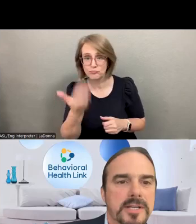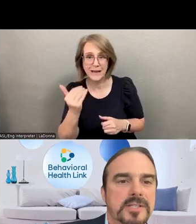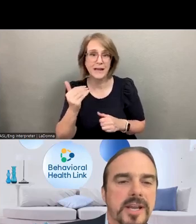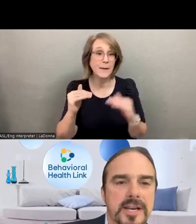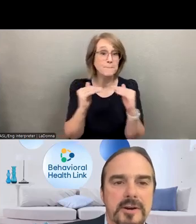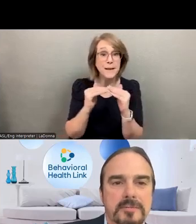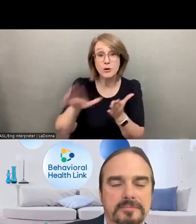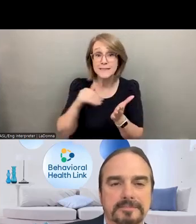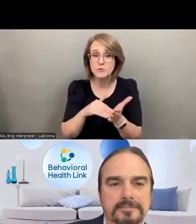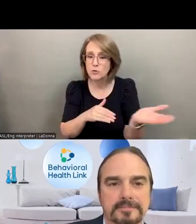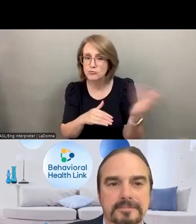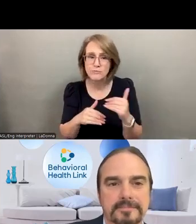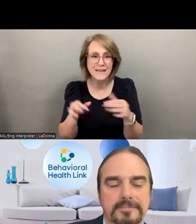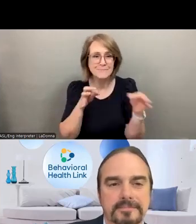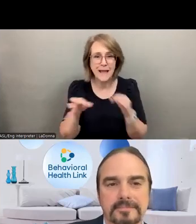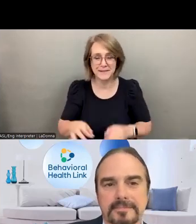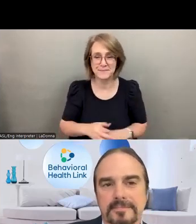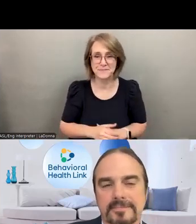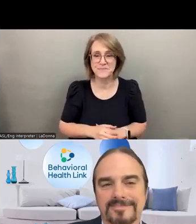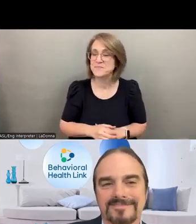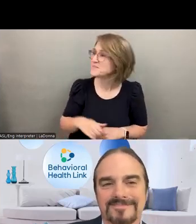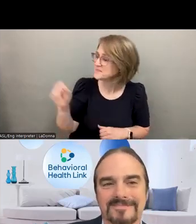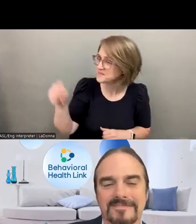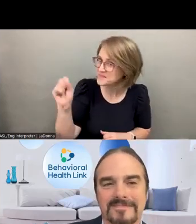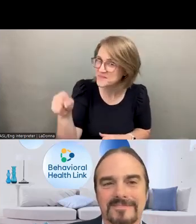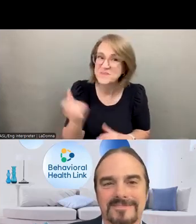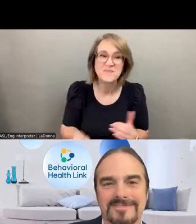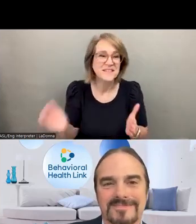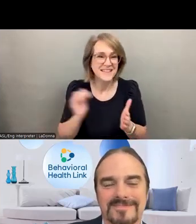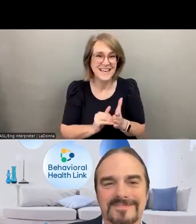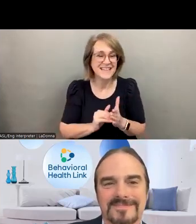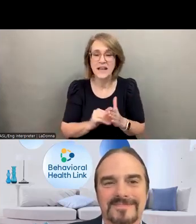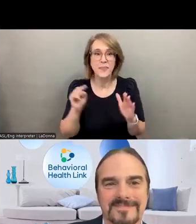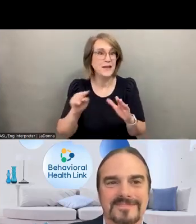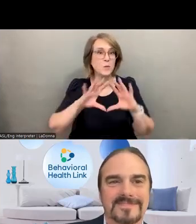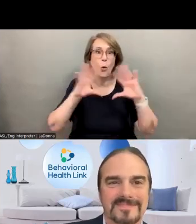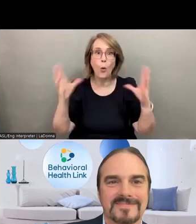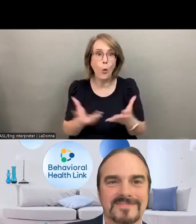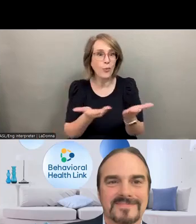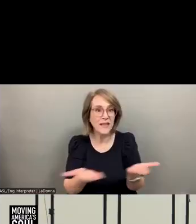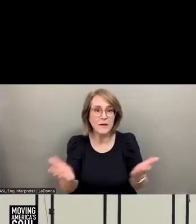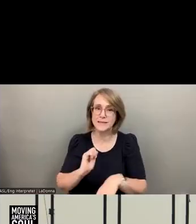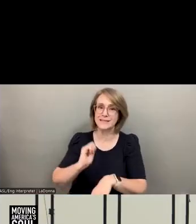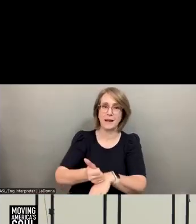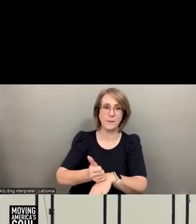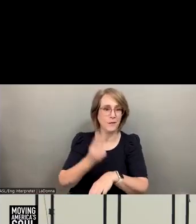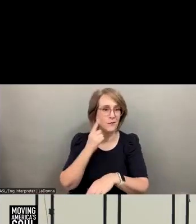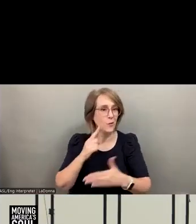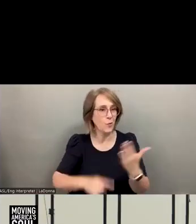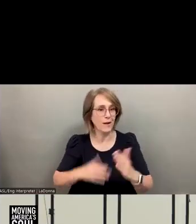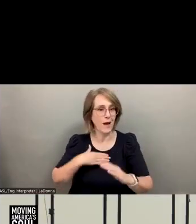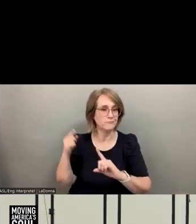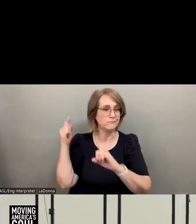peer to peer insight, Arrow? Yes, and once again, this whole thing has been set up for what I